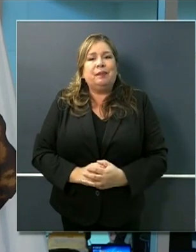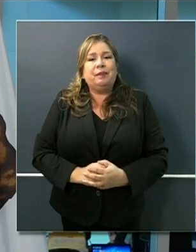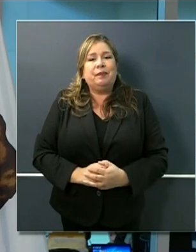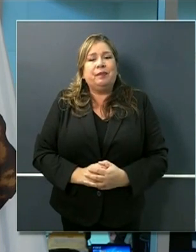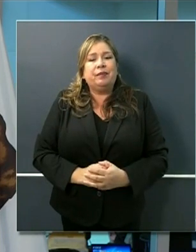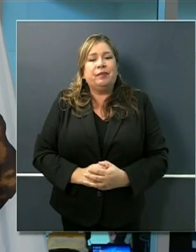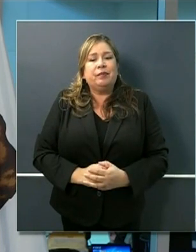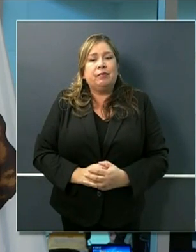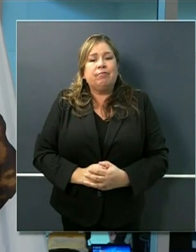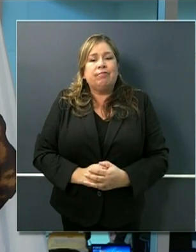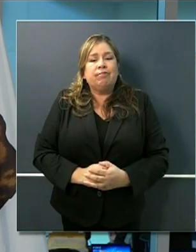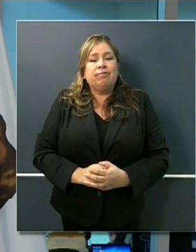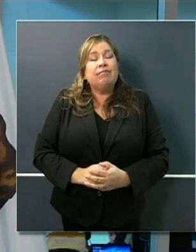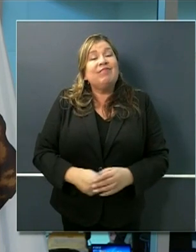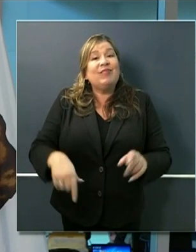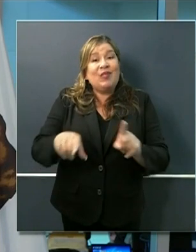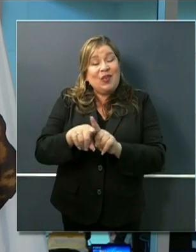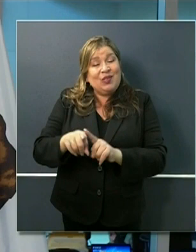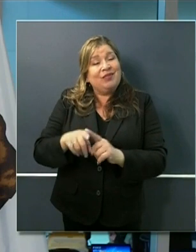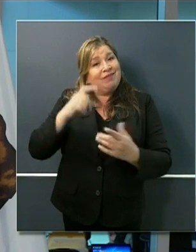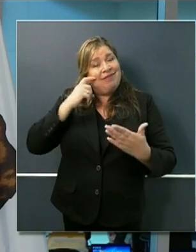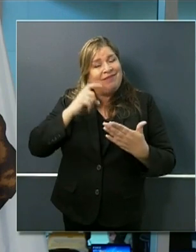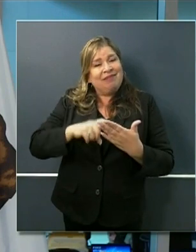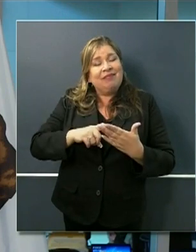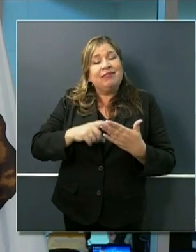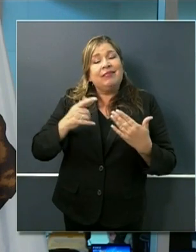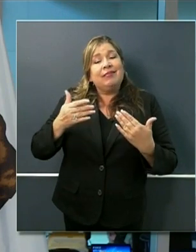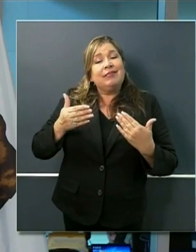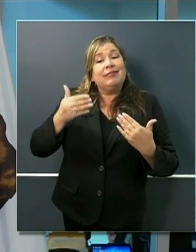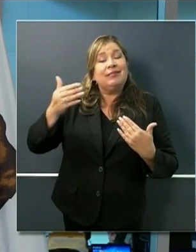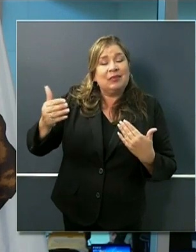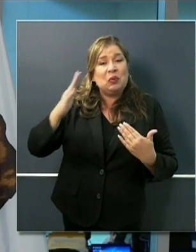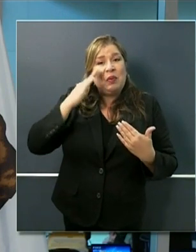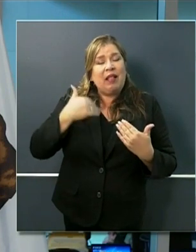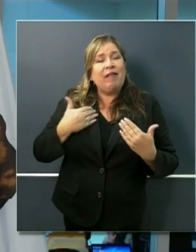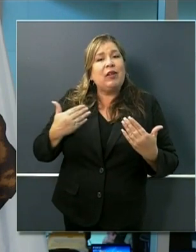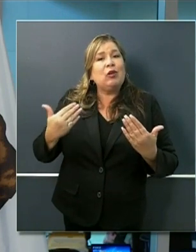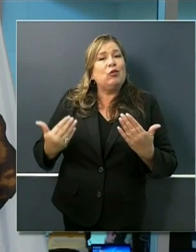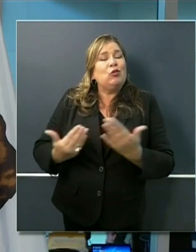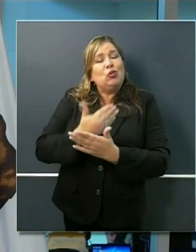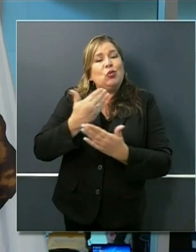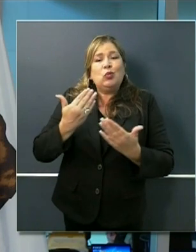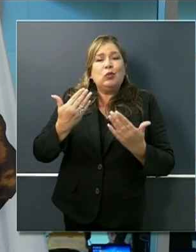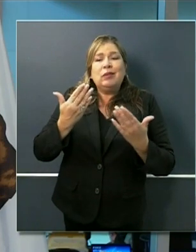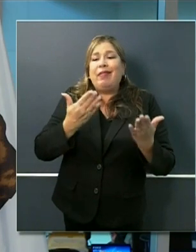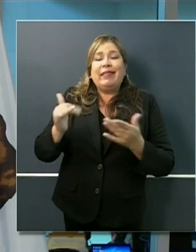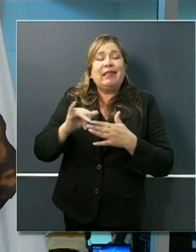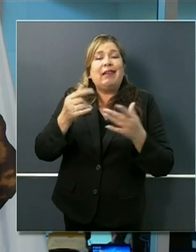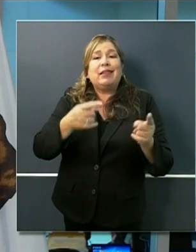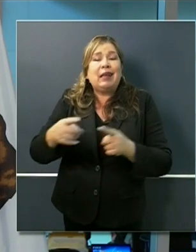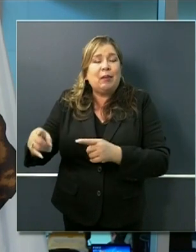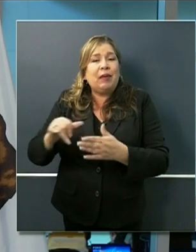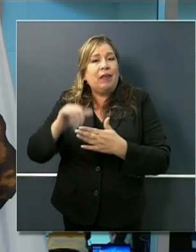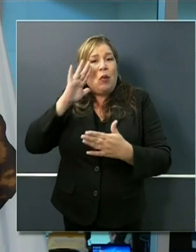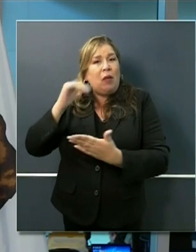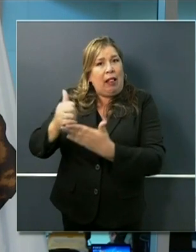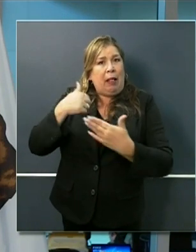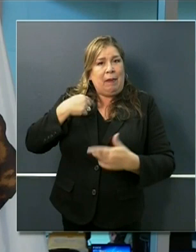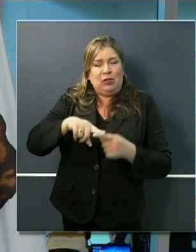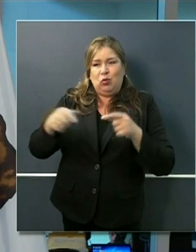that this will bring new opportunities they'll be likely to arise that will help support our mitigation efforts this includes things